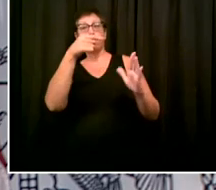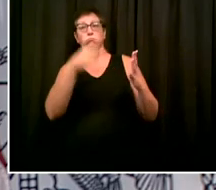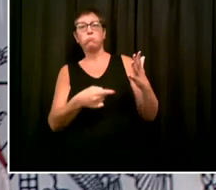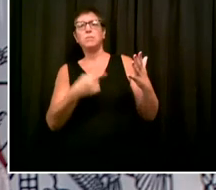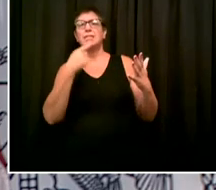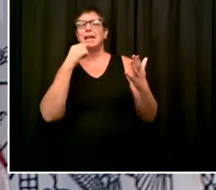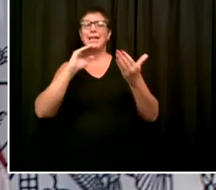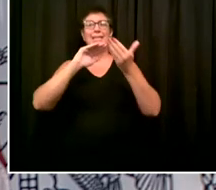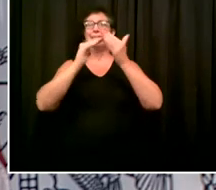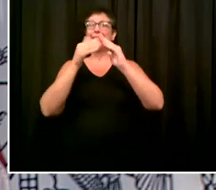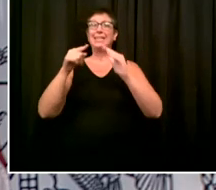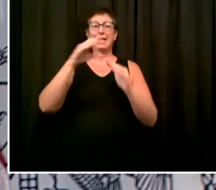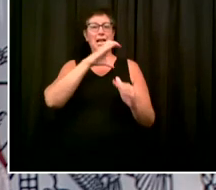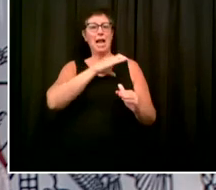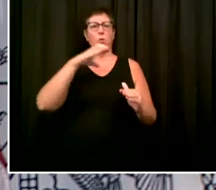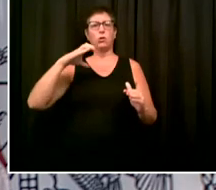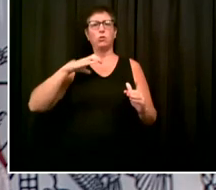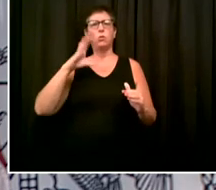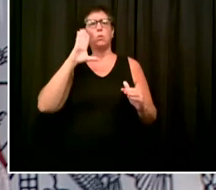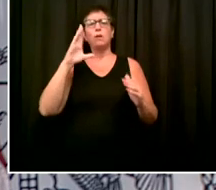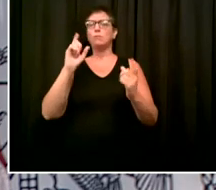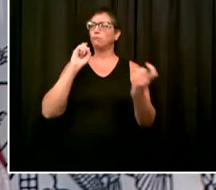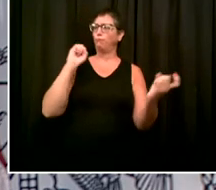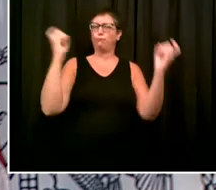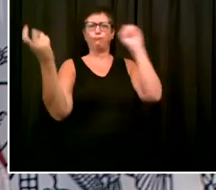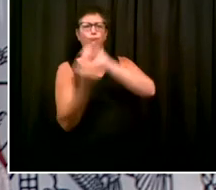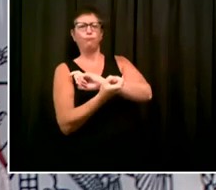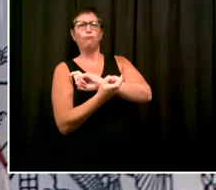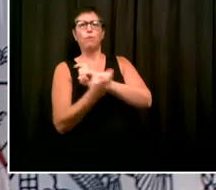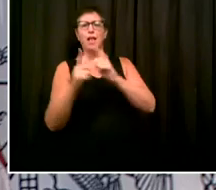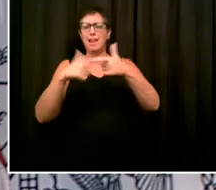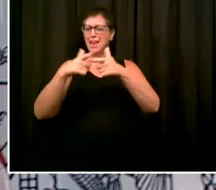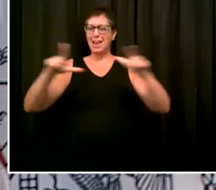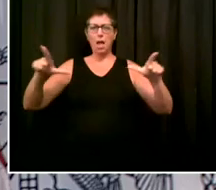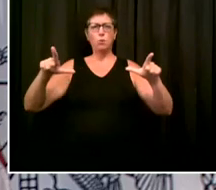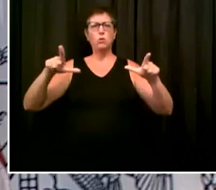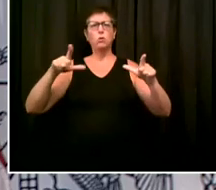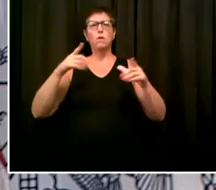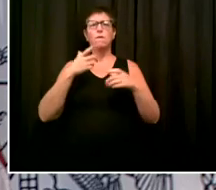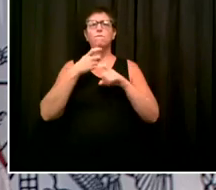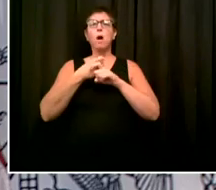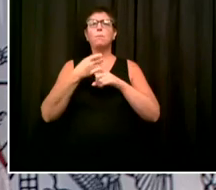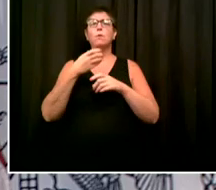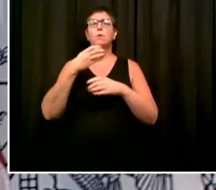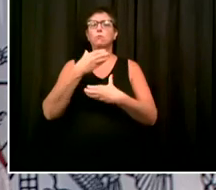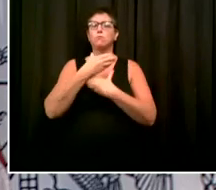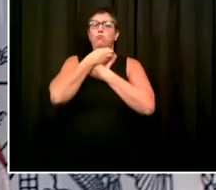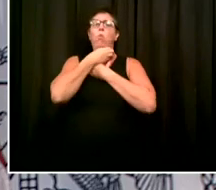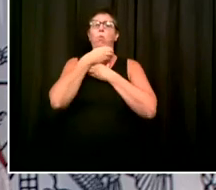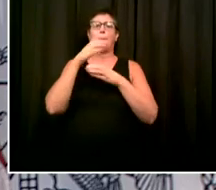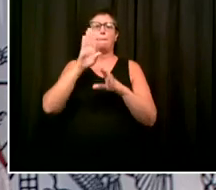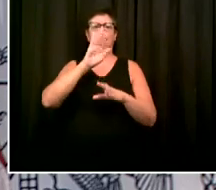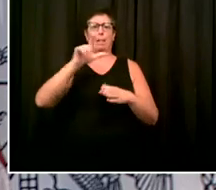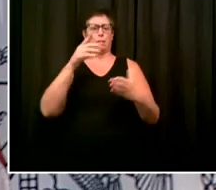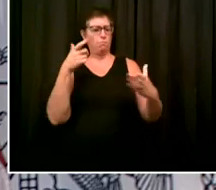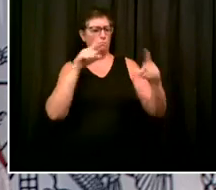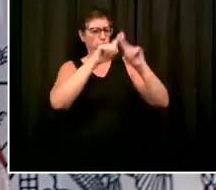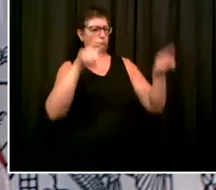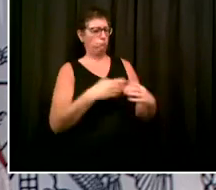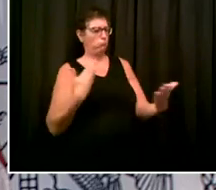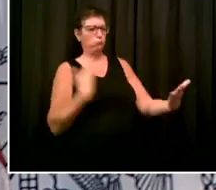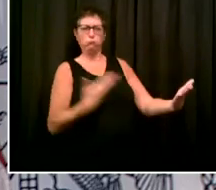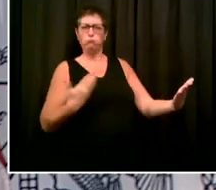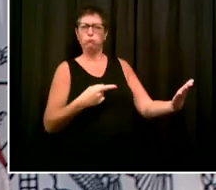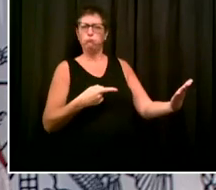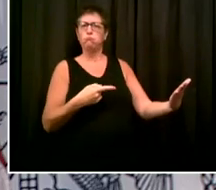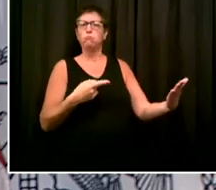language in the chokehold bill, which you recently signed. First, what you know about it, what you can tell